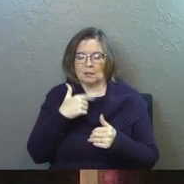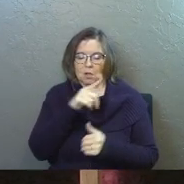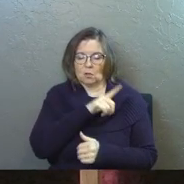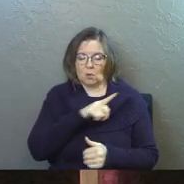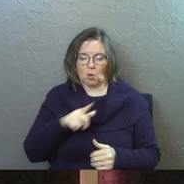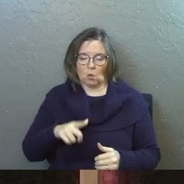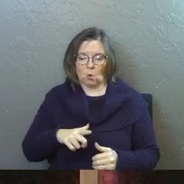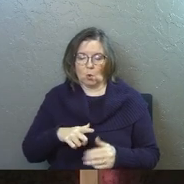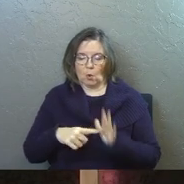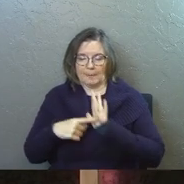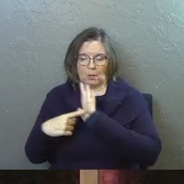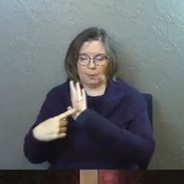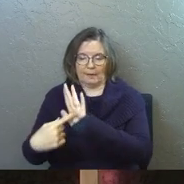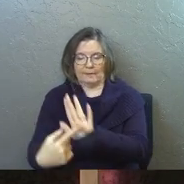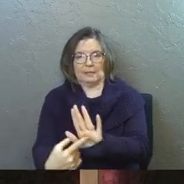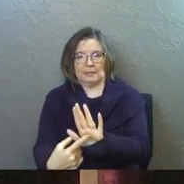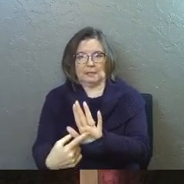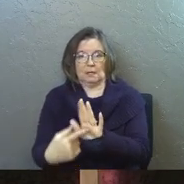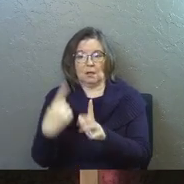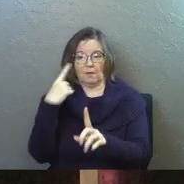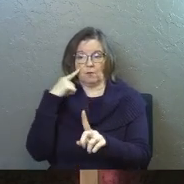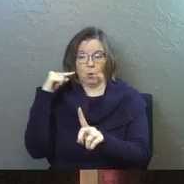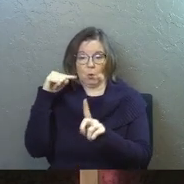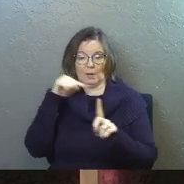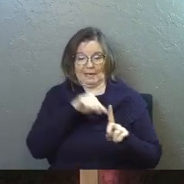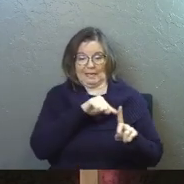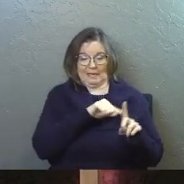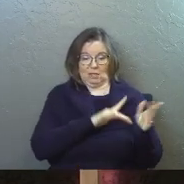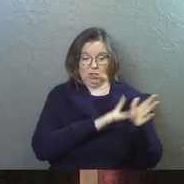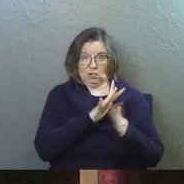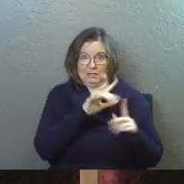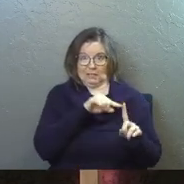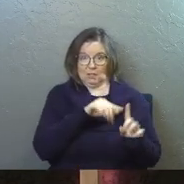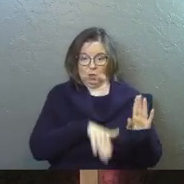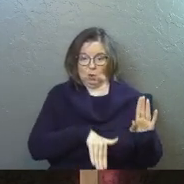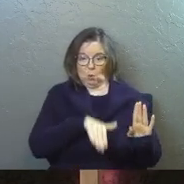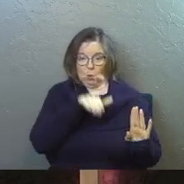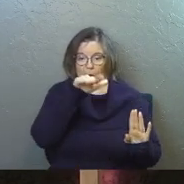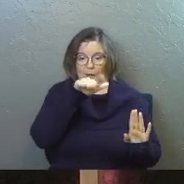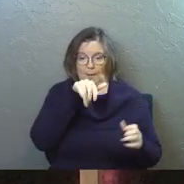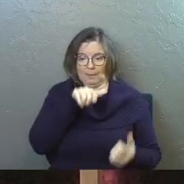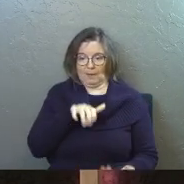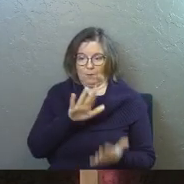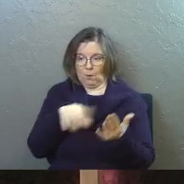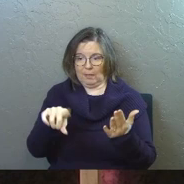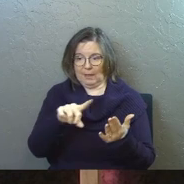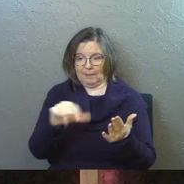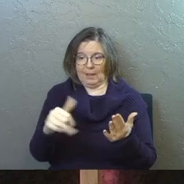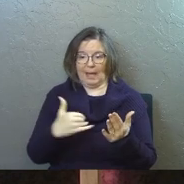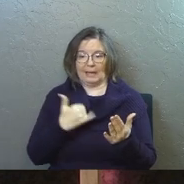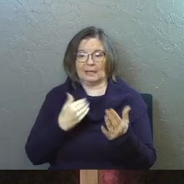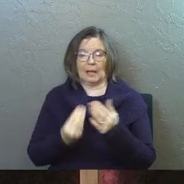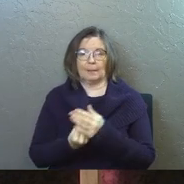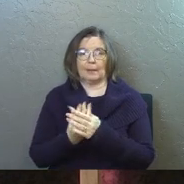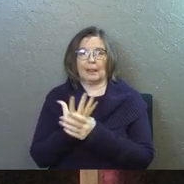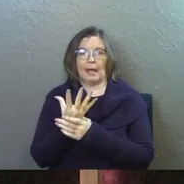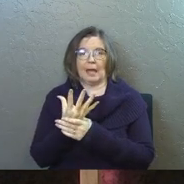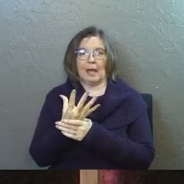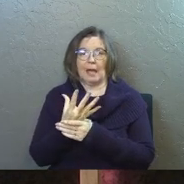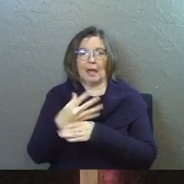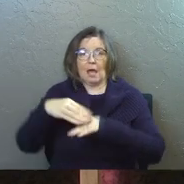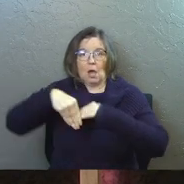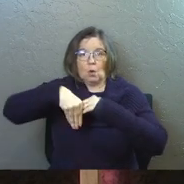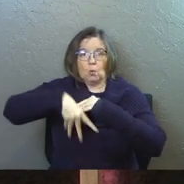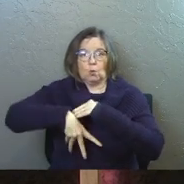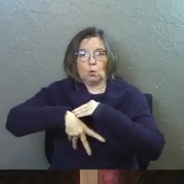of the Lord been revealed for he, that's Jesus grew up before him like a young plant and like a root out of dry